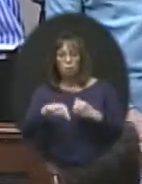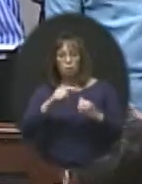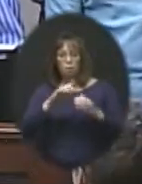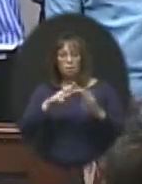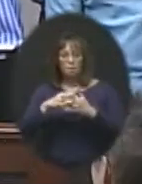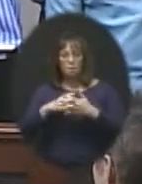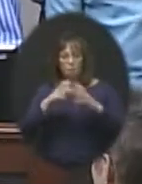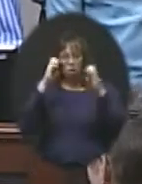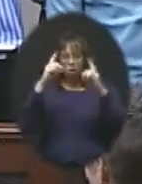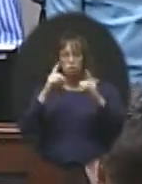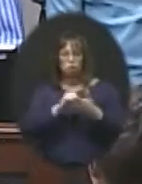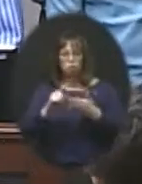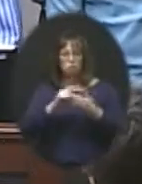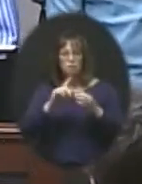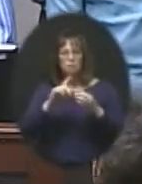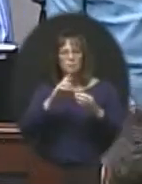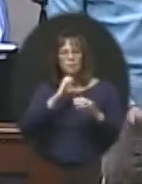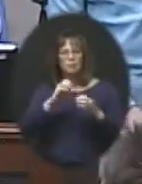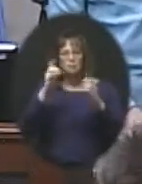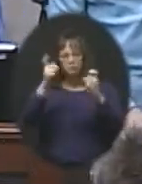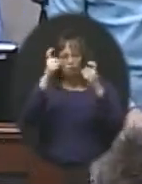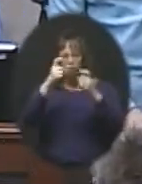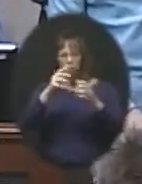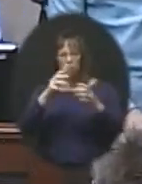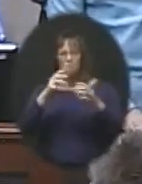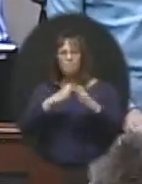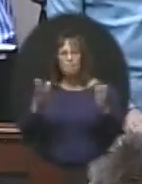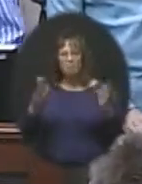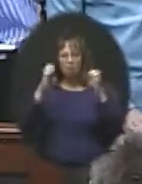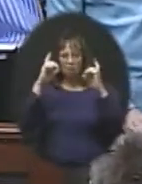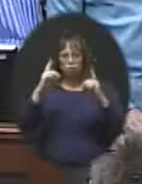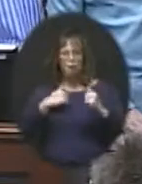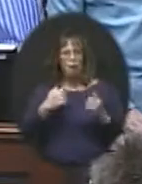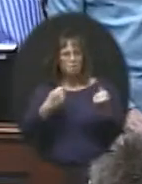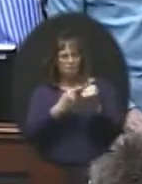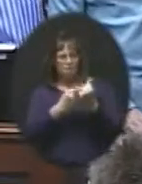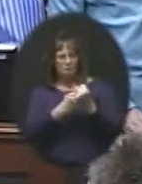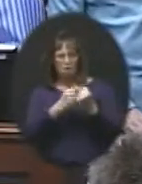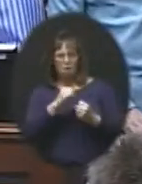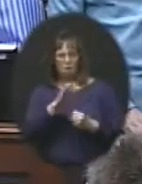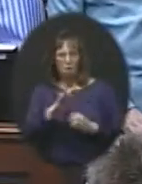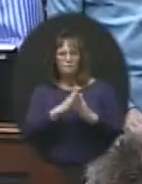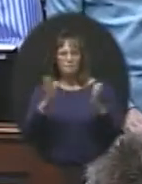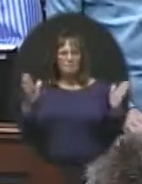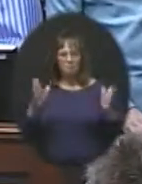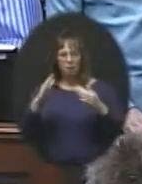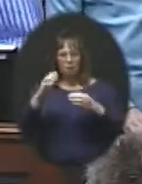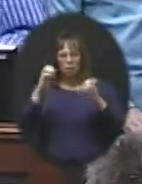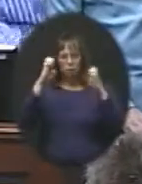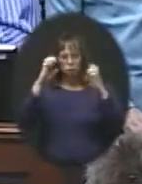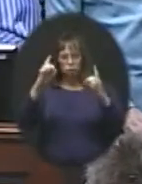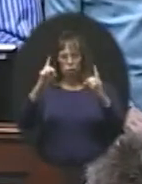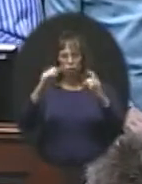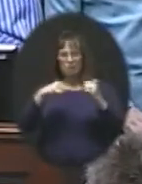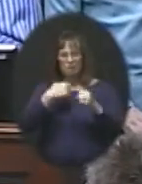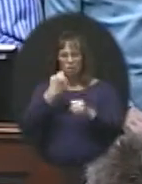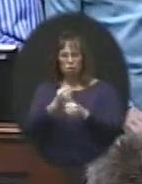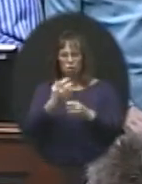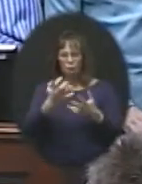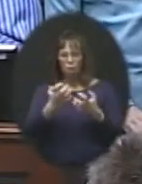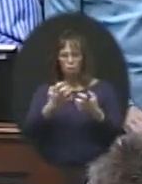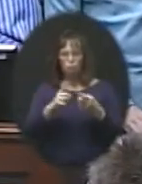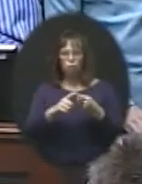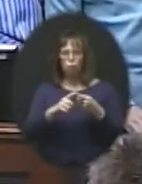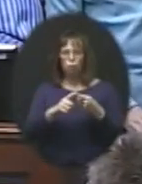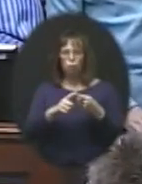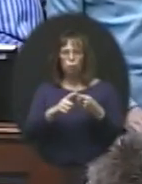celebration of public education. I'm a real fan of public education. This year, I want to